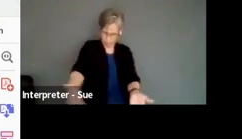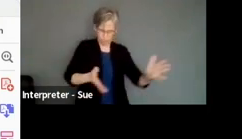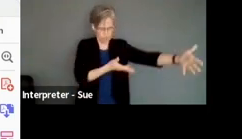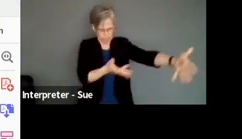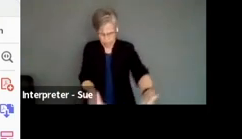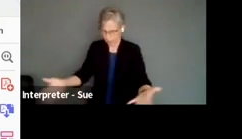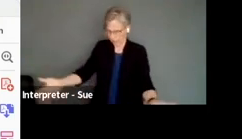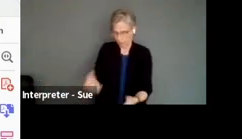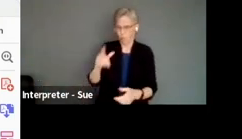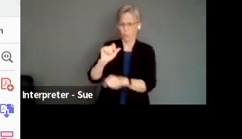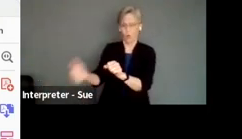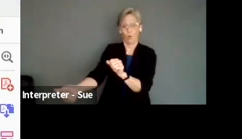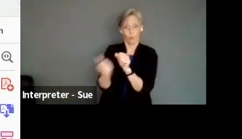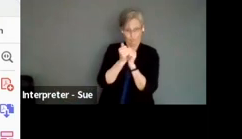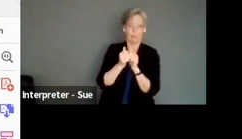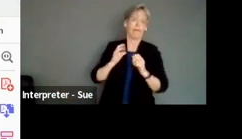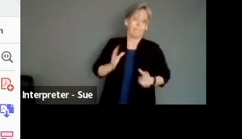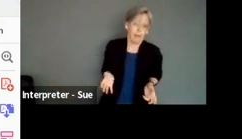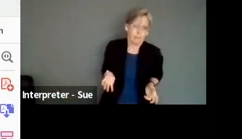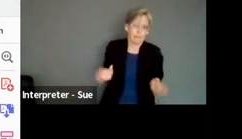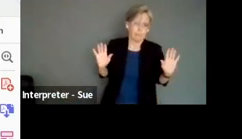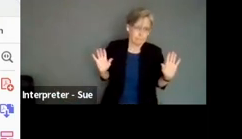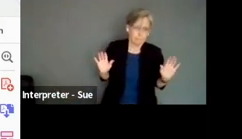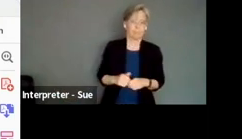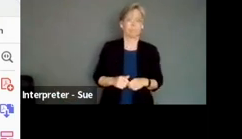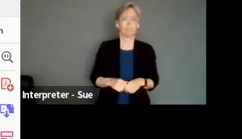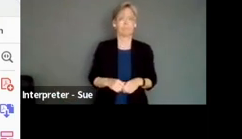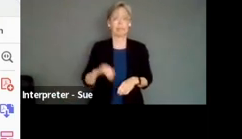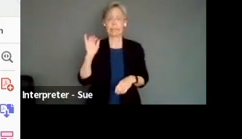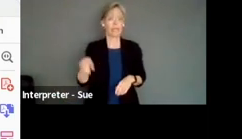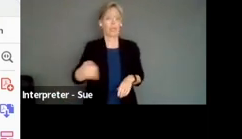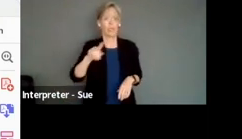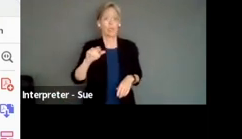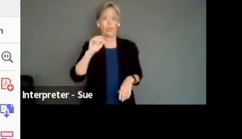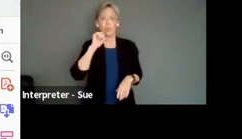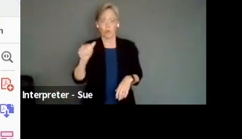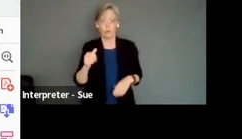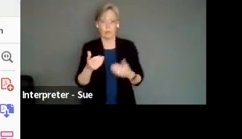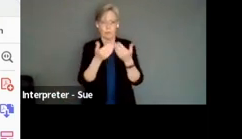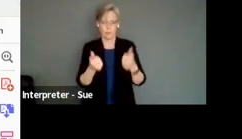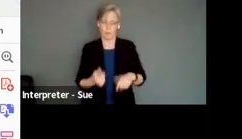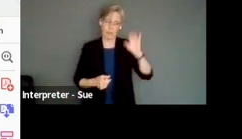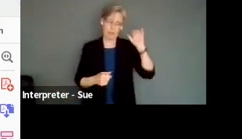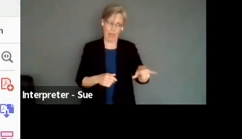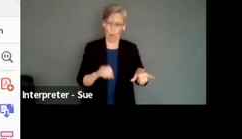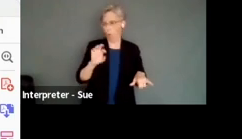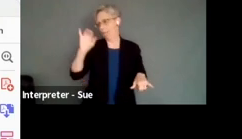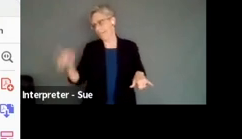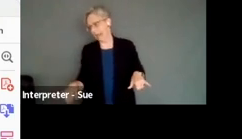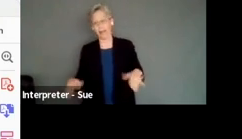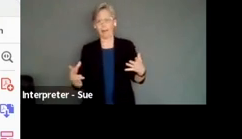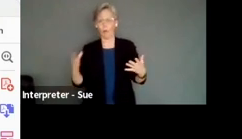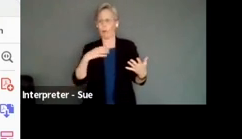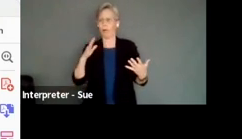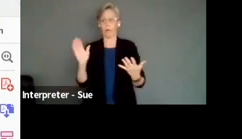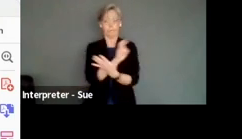collaboration with me. So that's just a distinction. And these are not binaries, it's not you do one or the other, all of us do all